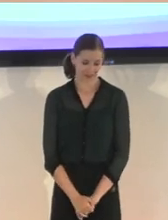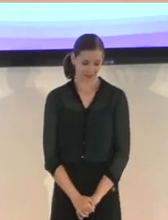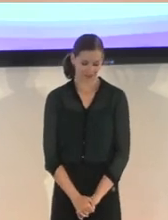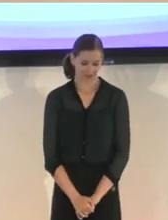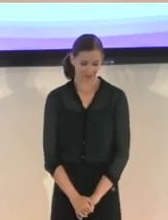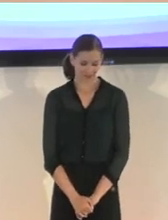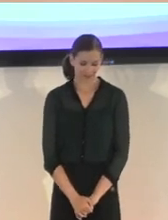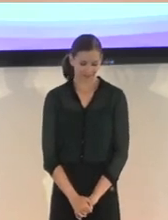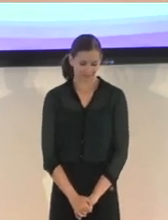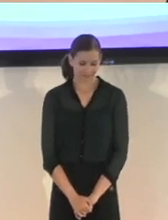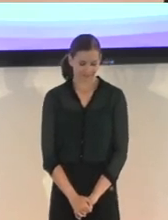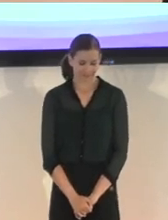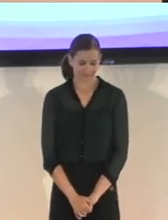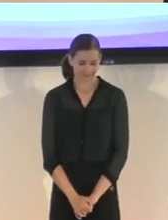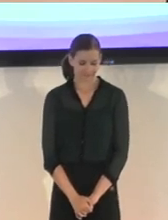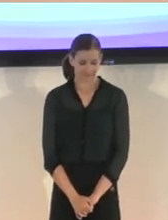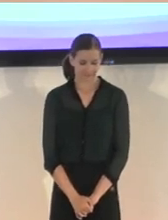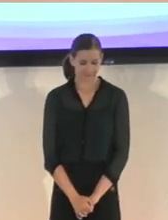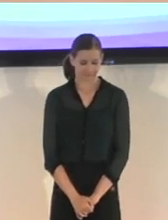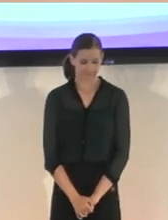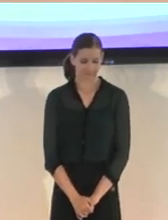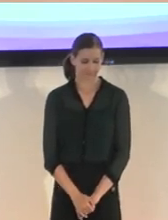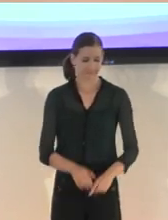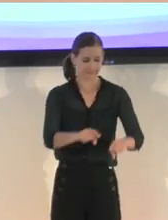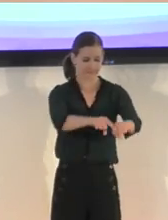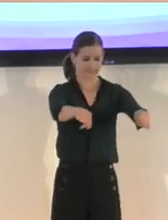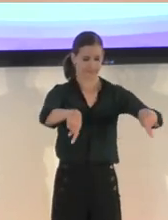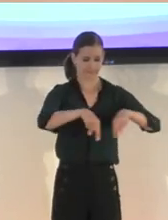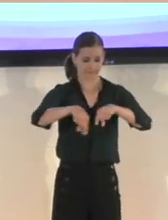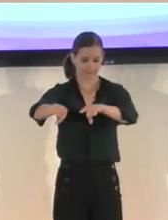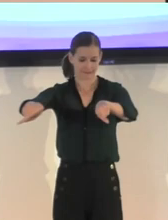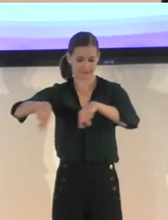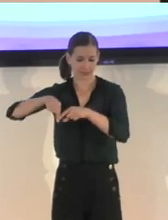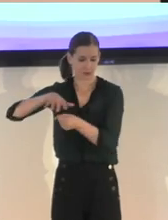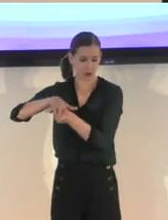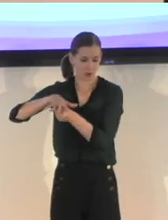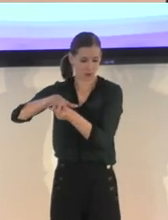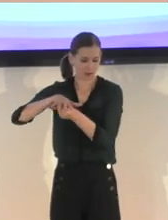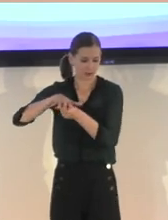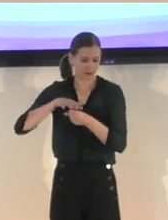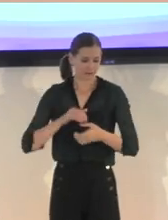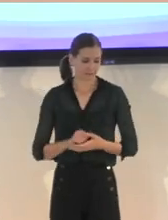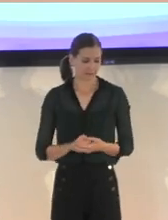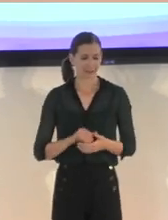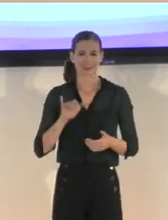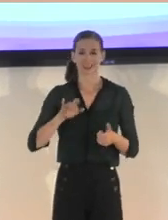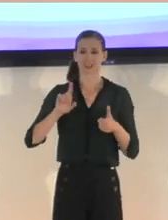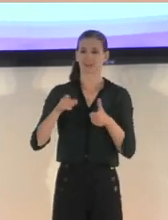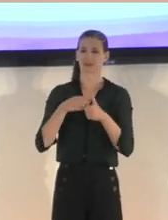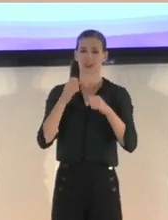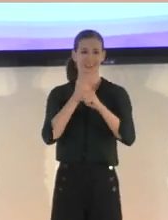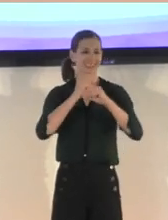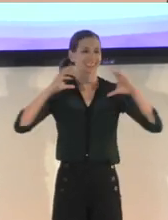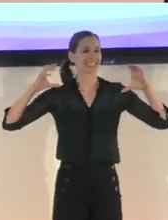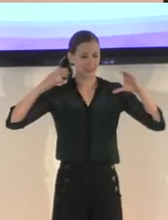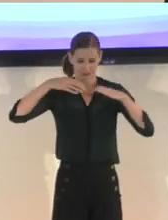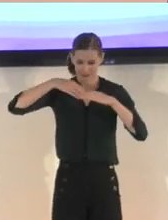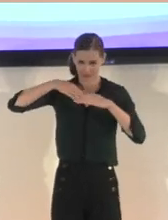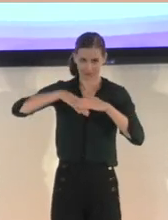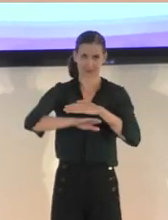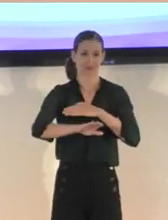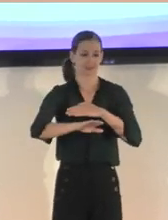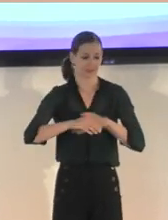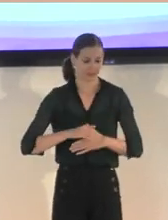Here's a picture of those zones. This is our registration, the first scene that you load into. There's